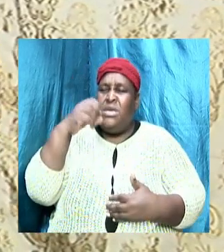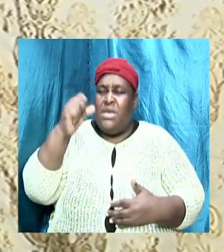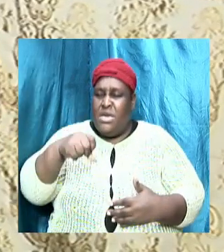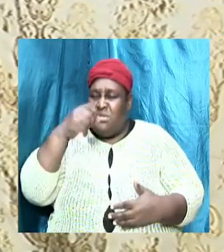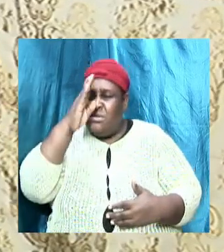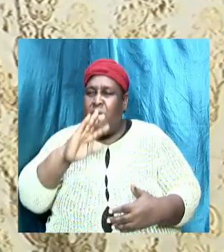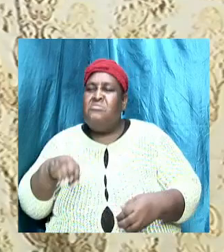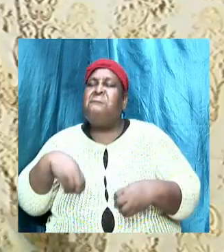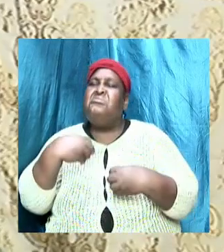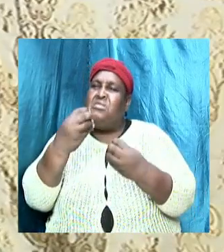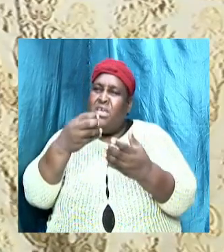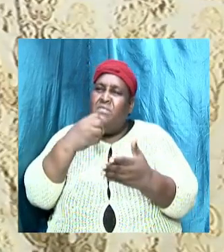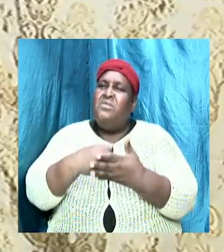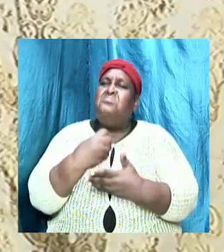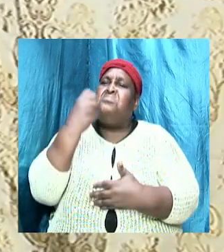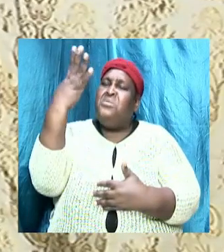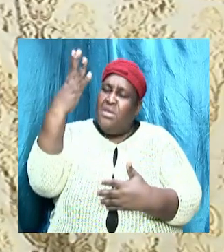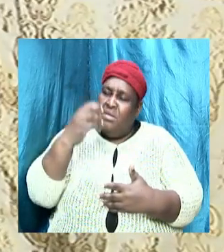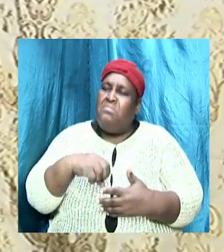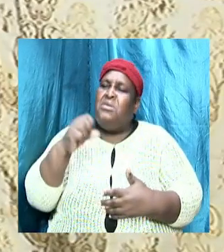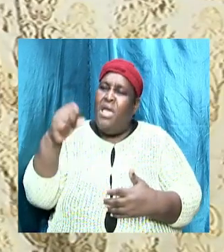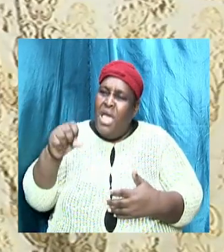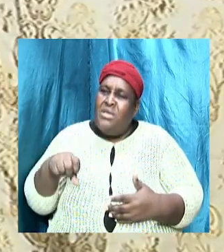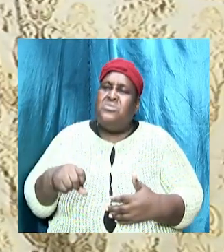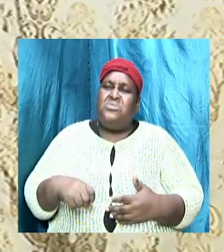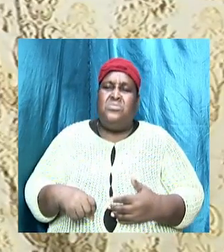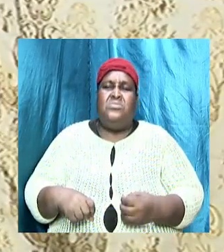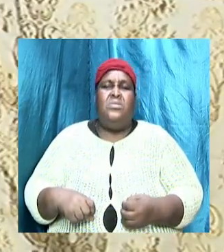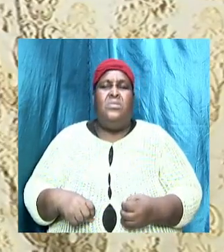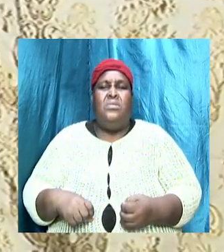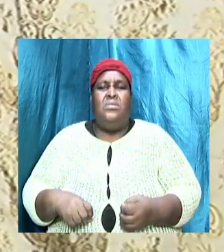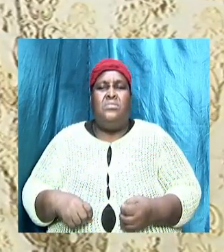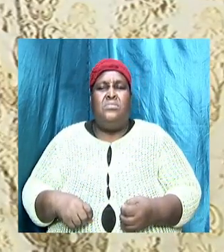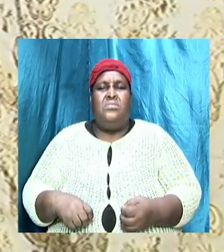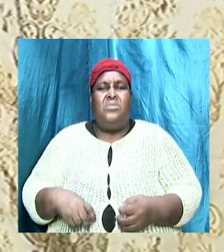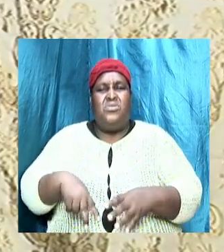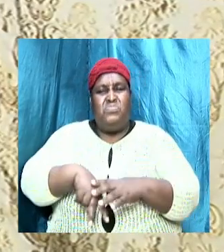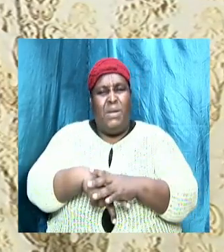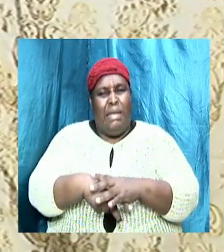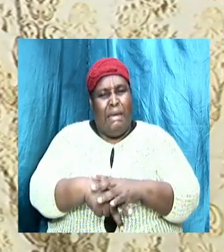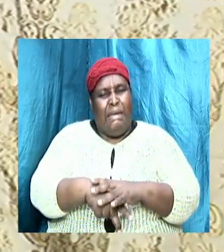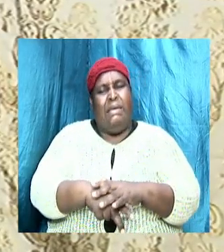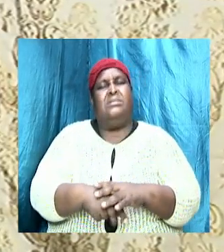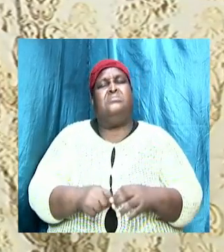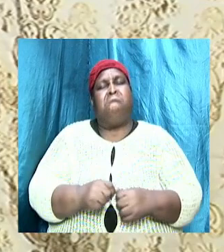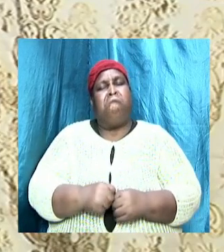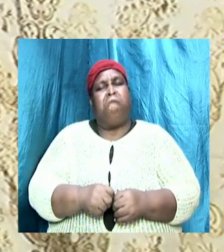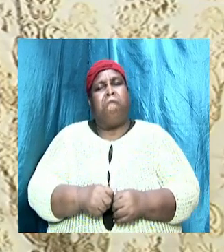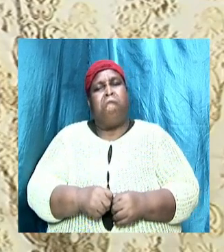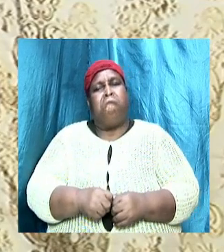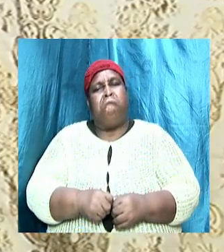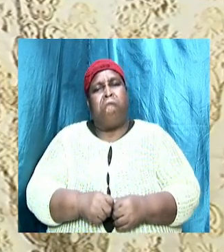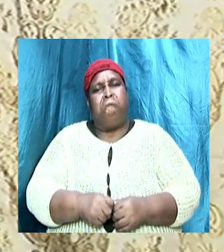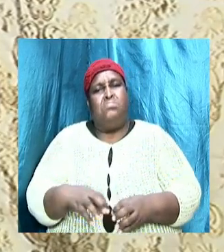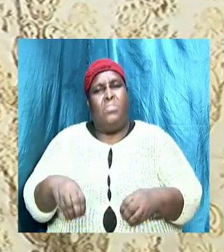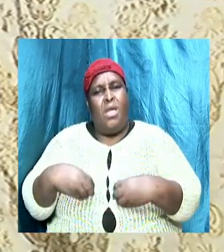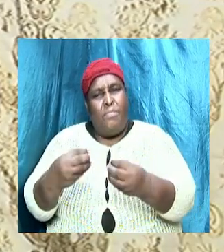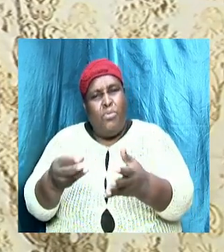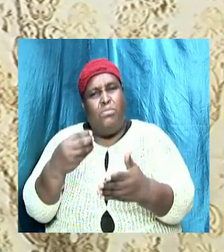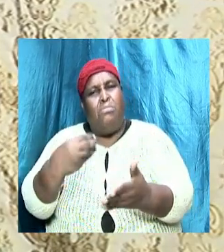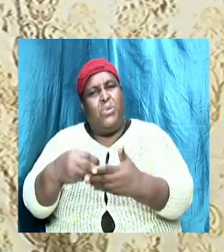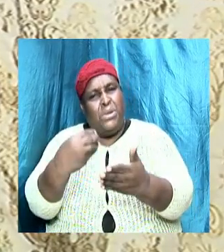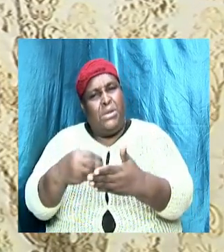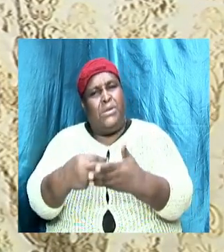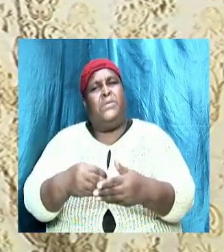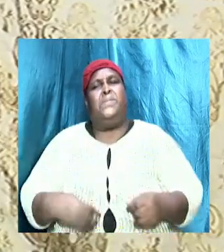wealth yes sow a seed oh glory to God I come to bind some spirits in the name of Jesus look